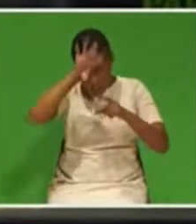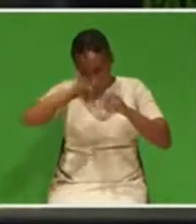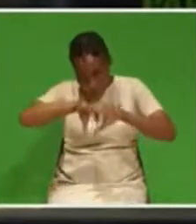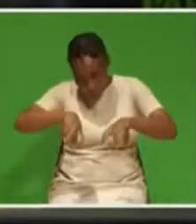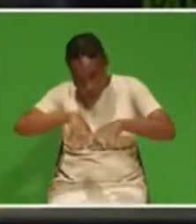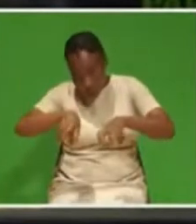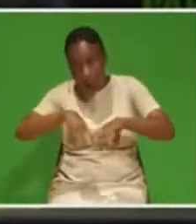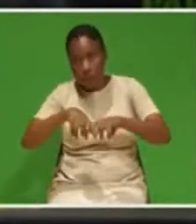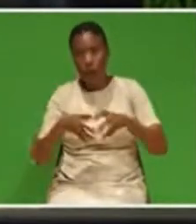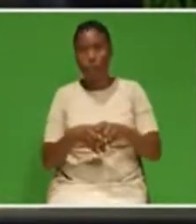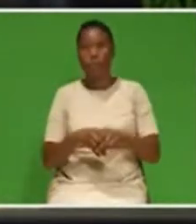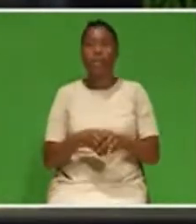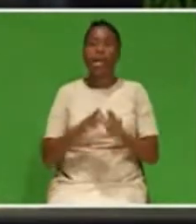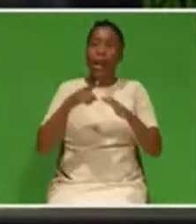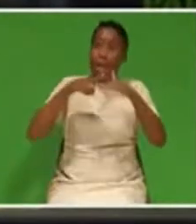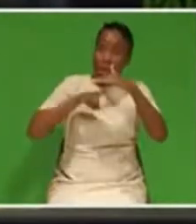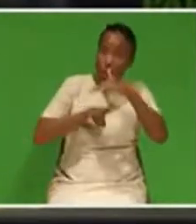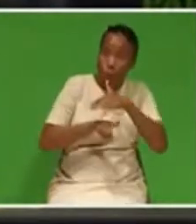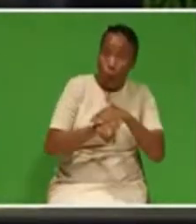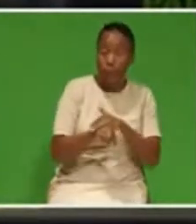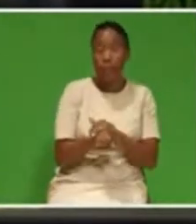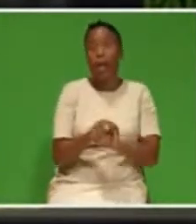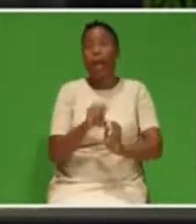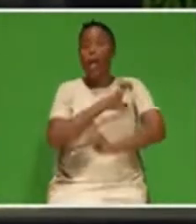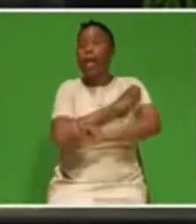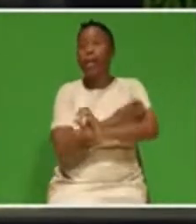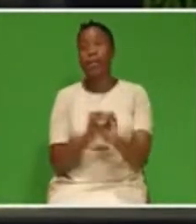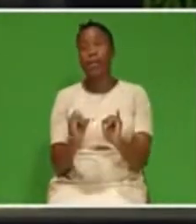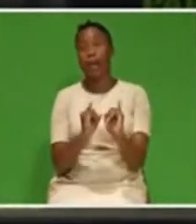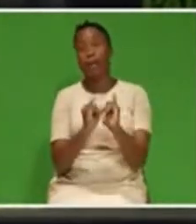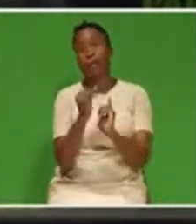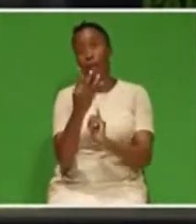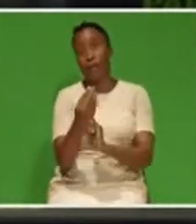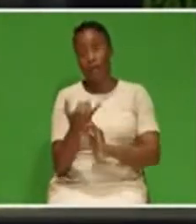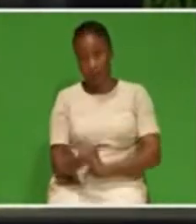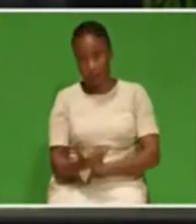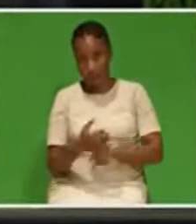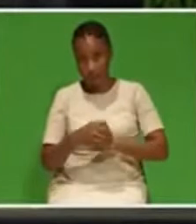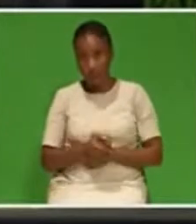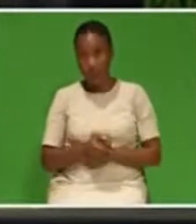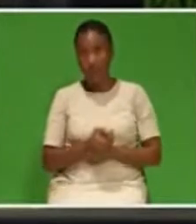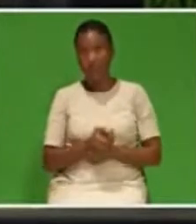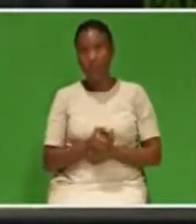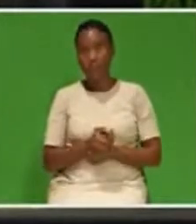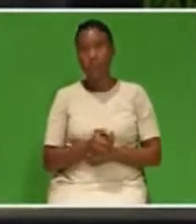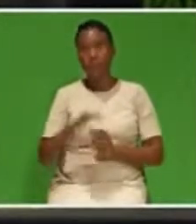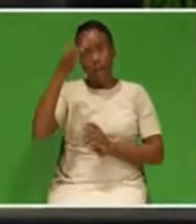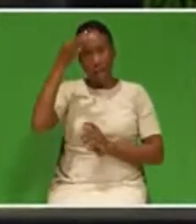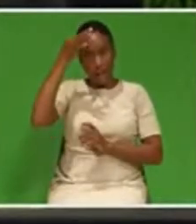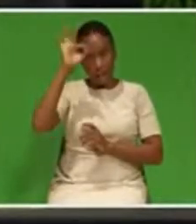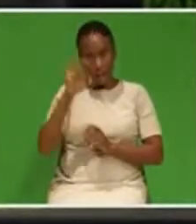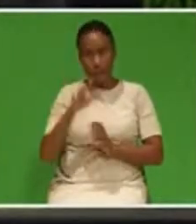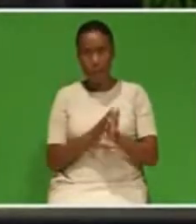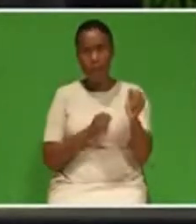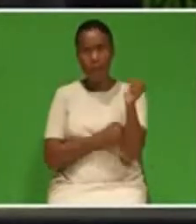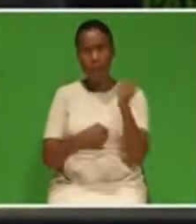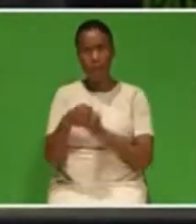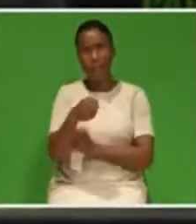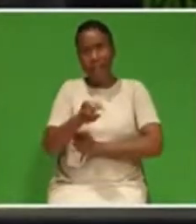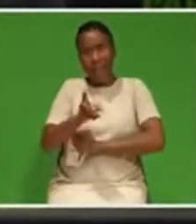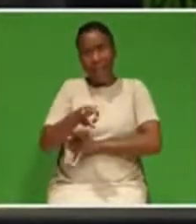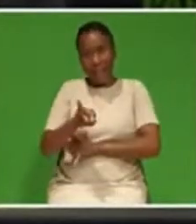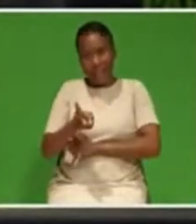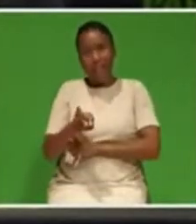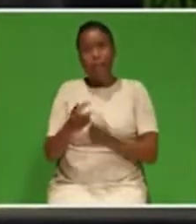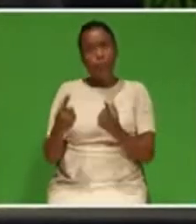the energy crisis that we face, the restructuring of government will be effected to